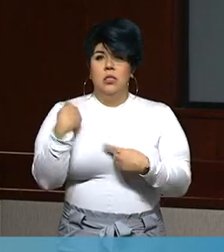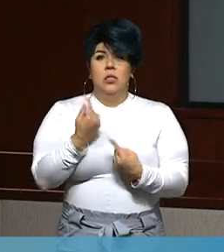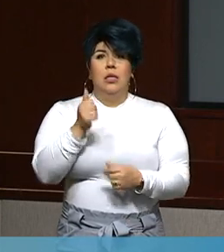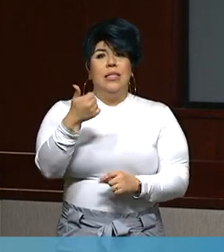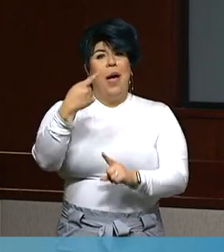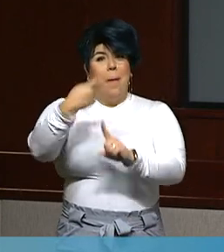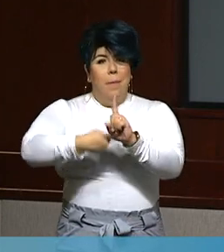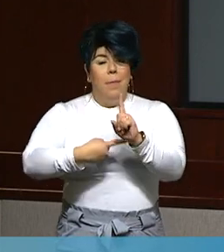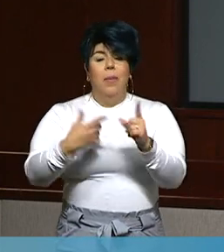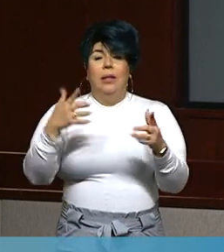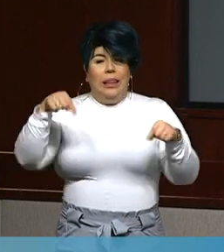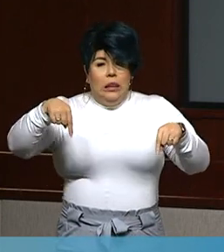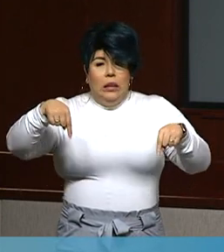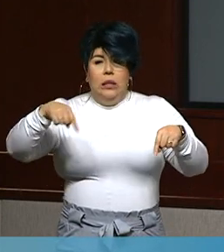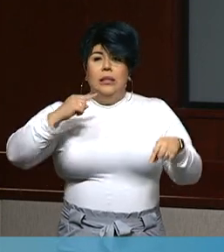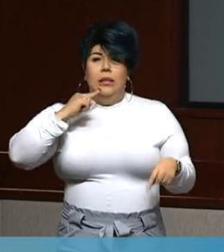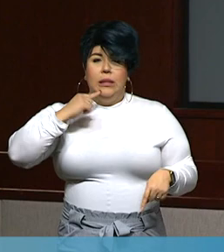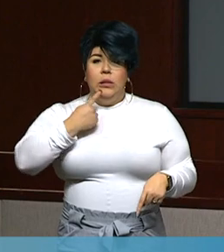that this is serious.